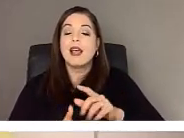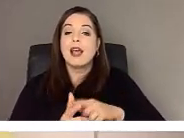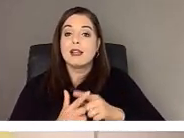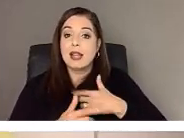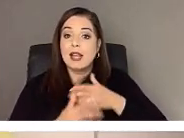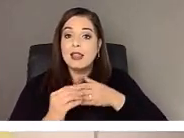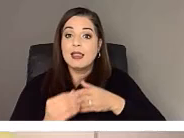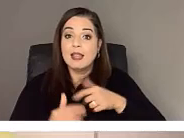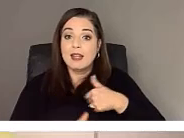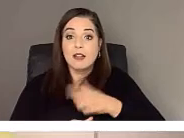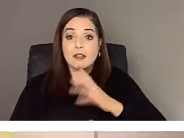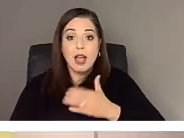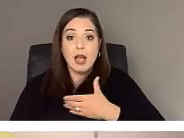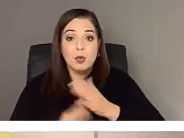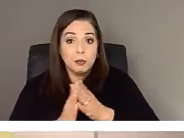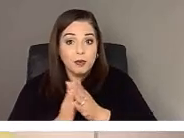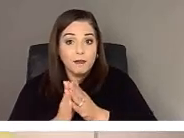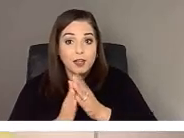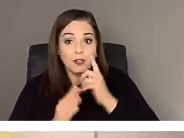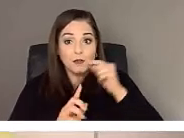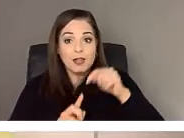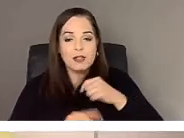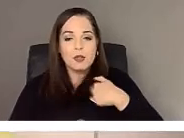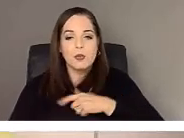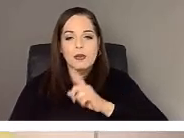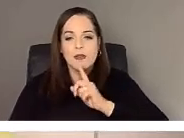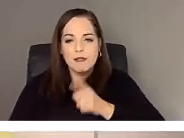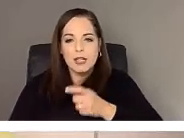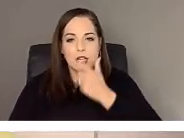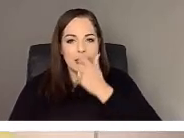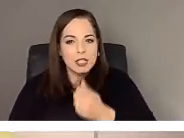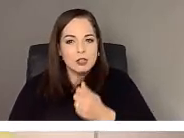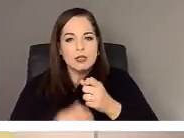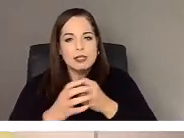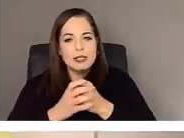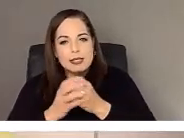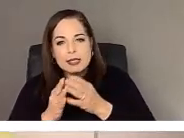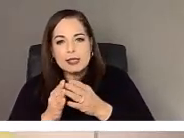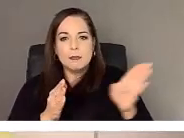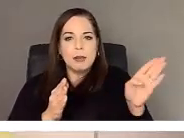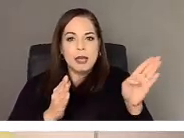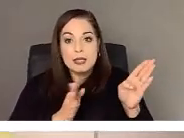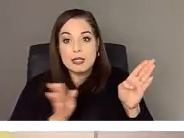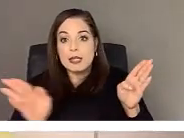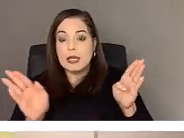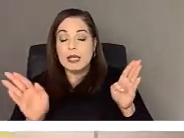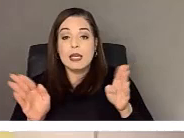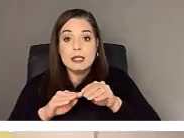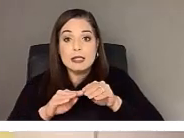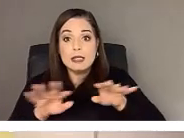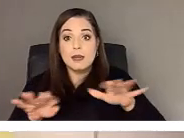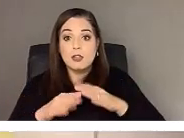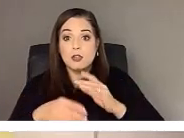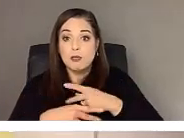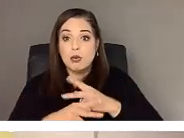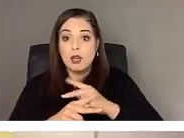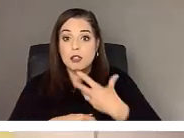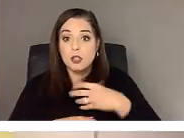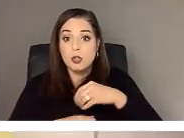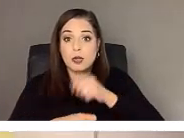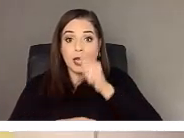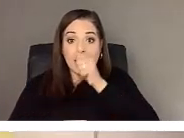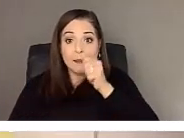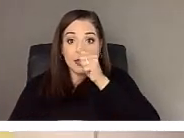motivation for this. We're very interested in expanding our KT dissemination products to include animations,